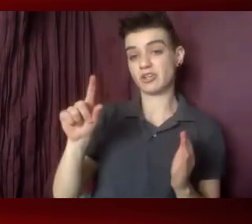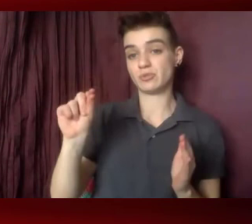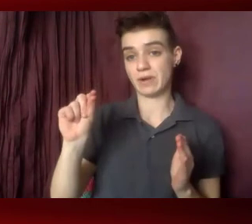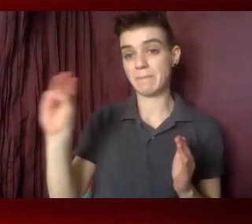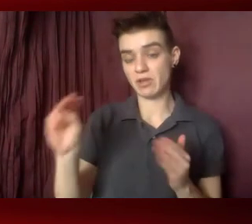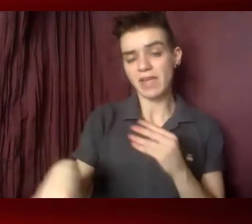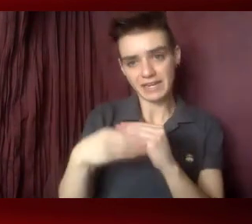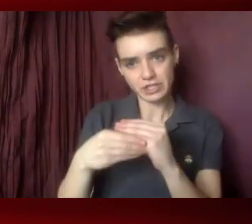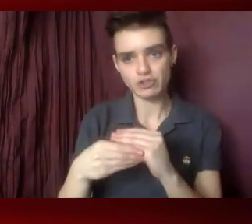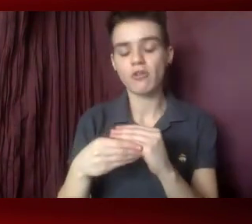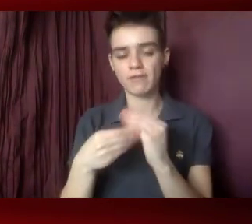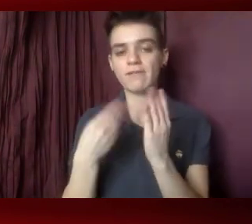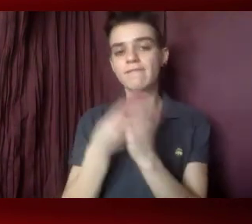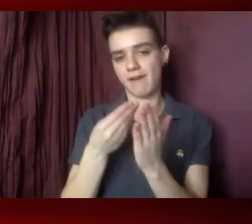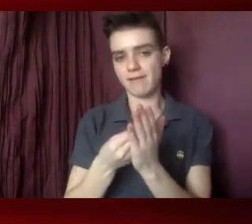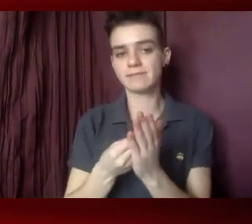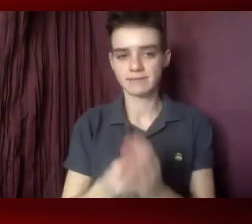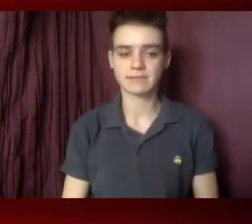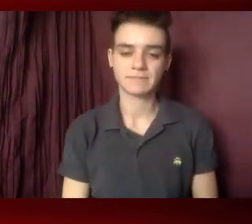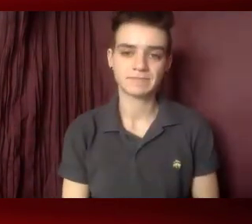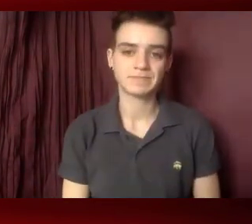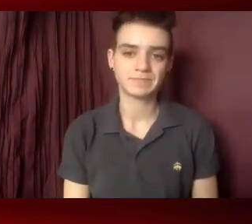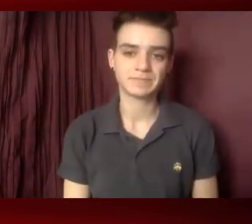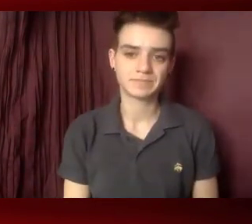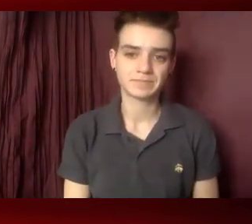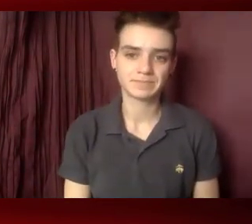disease funds to combat the opioid crisis that's taking place.